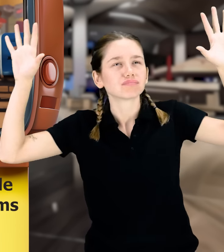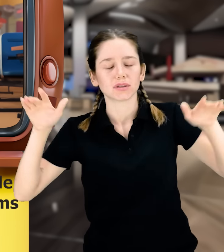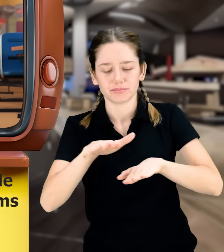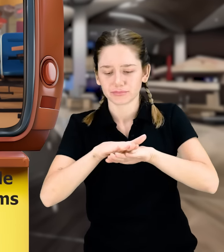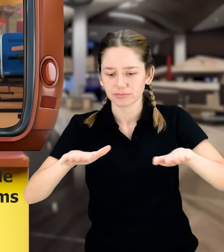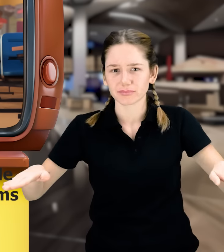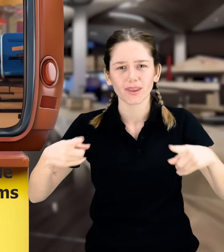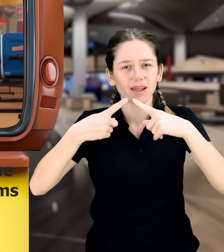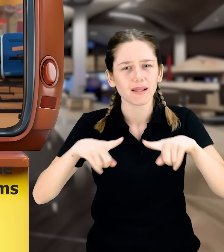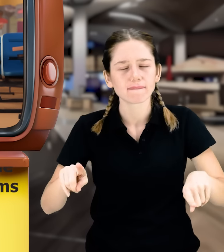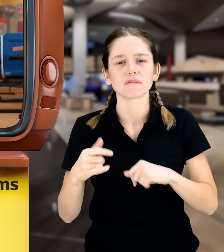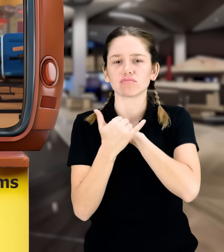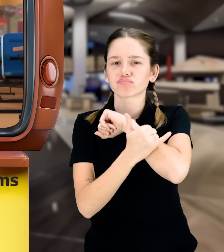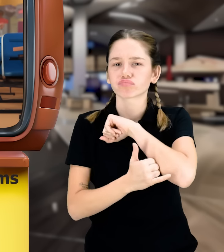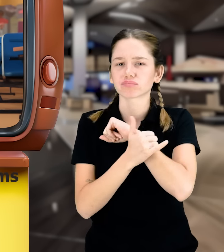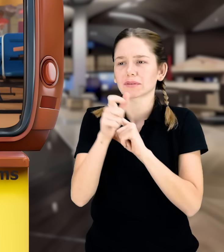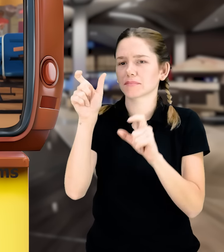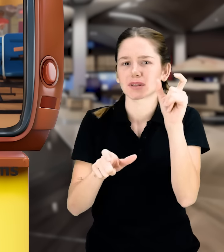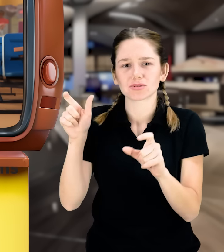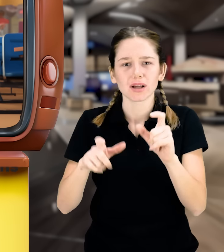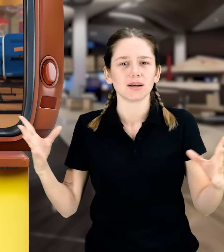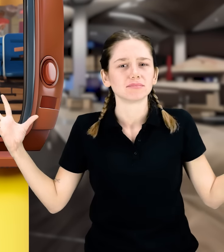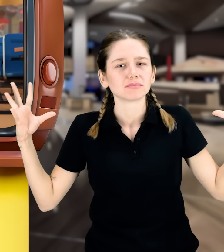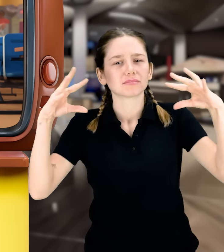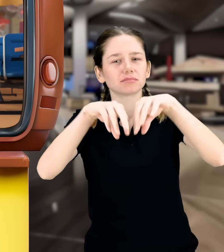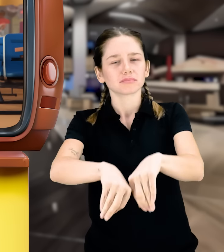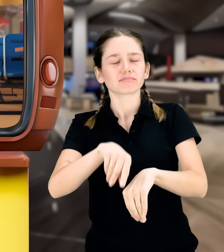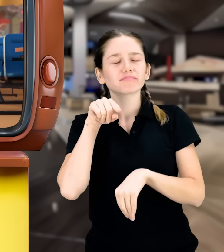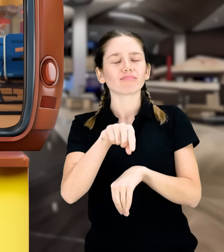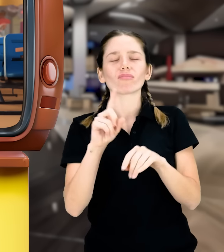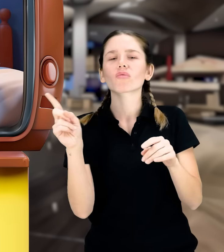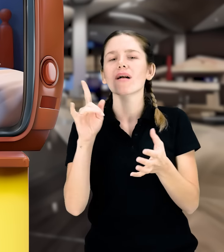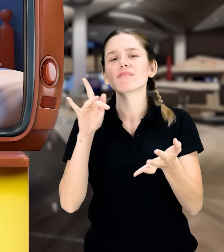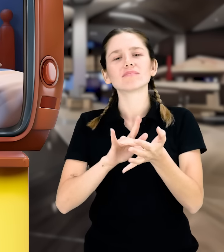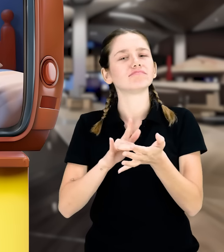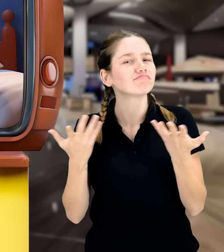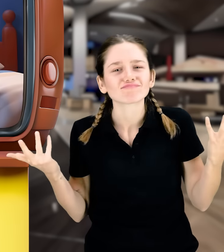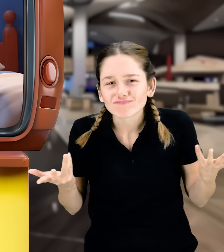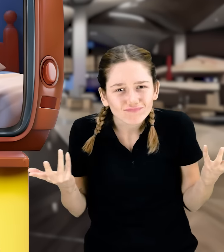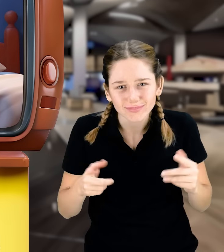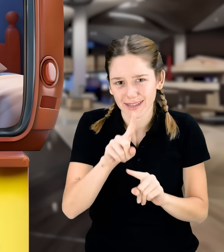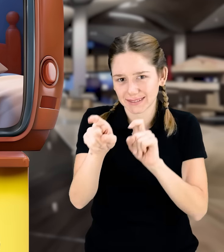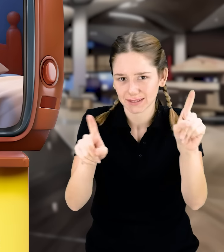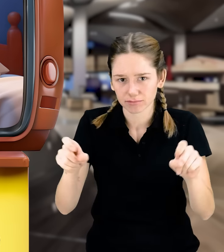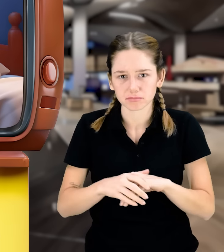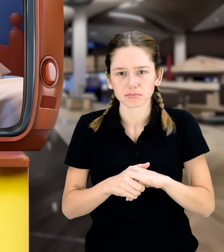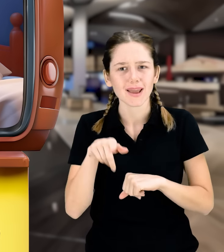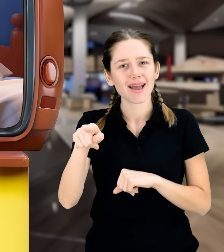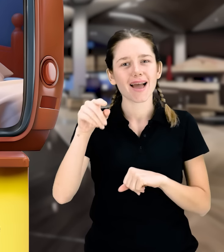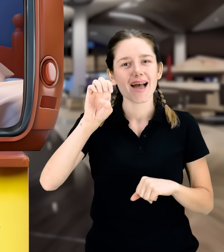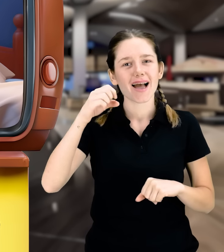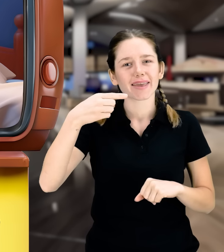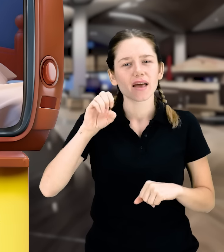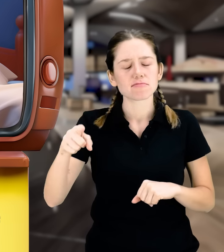from different nations, where dreams take flight. What place is this? Ege set out on a